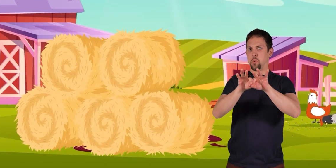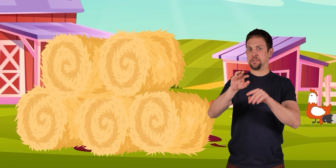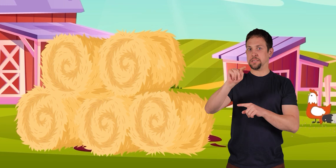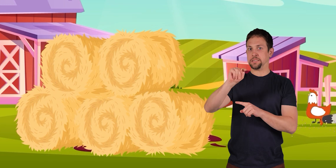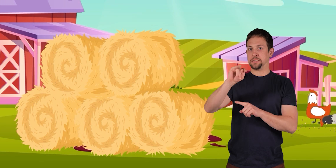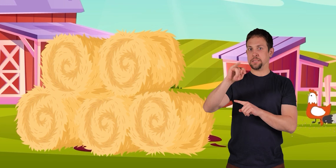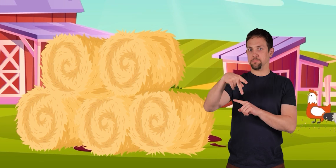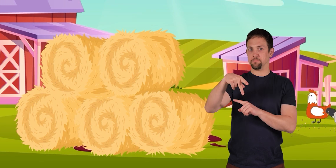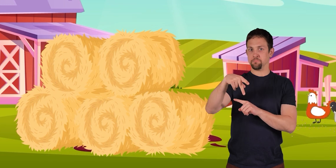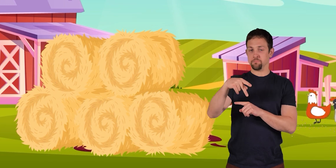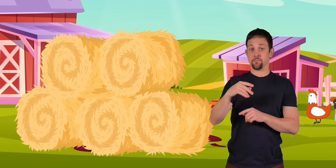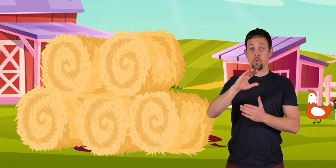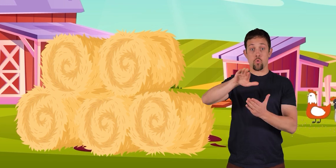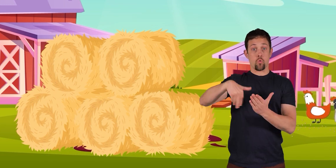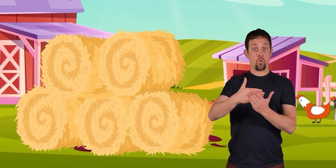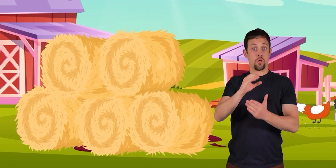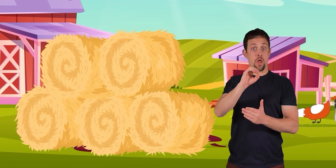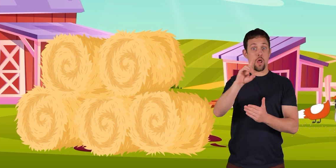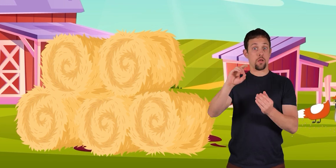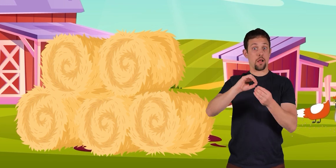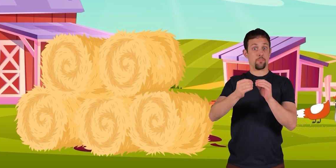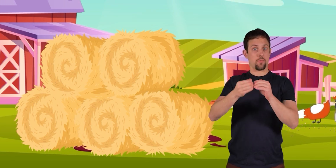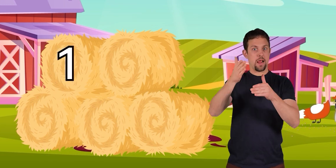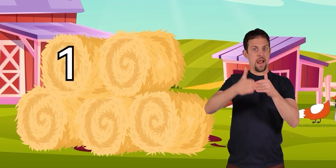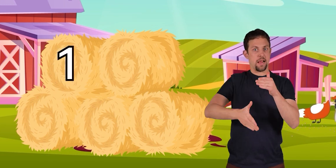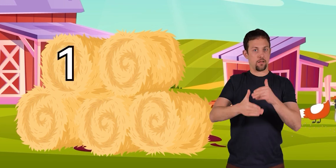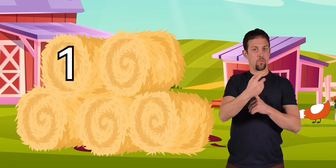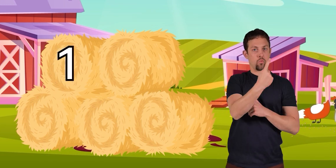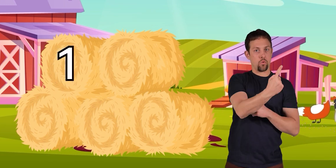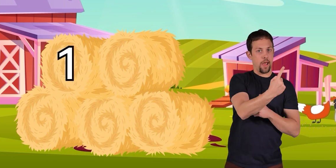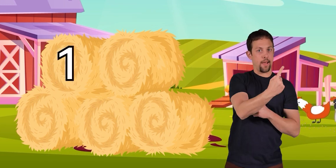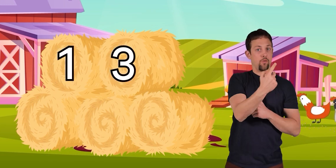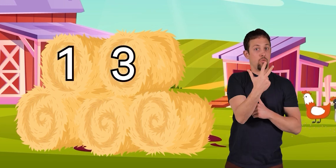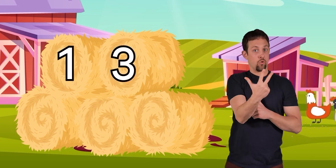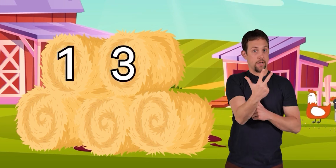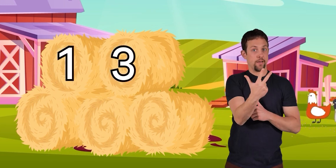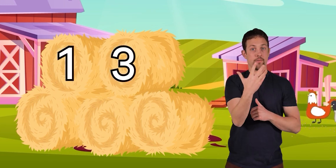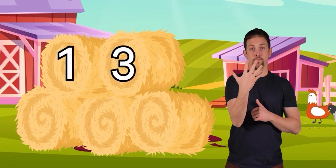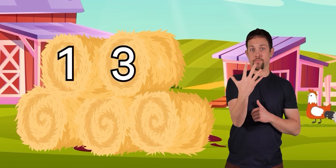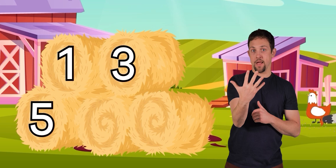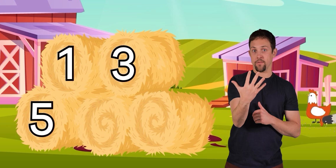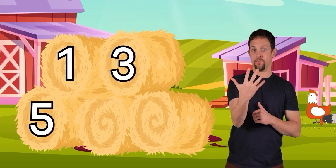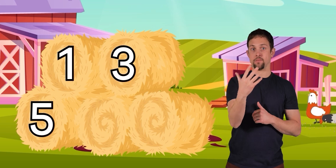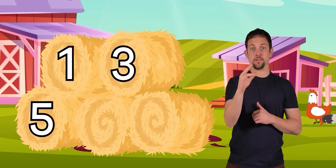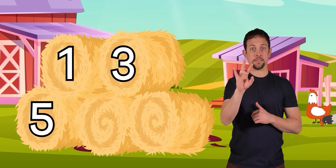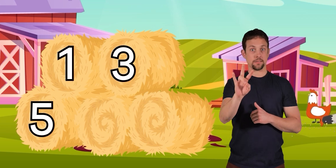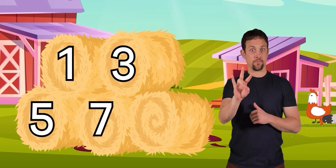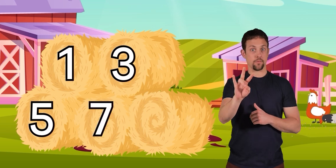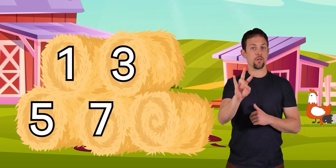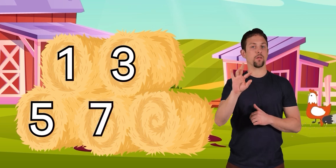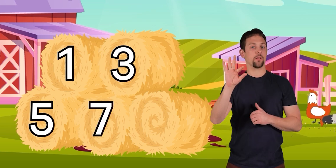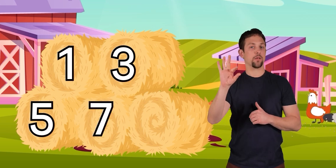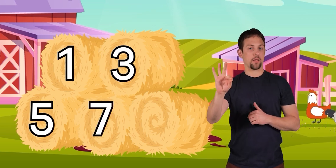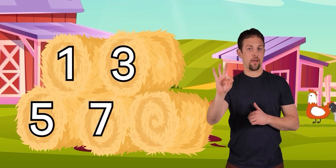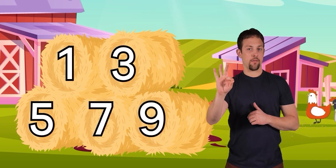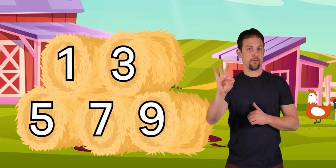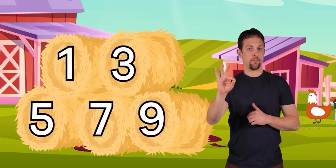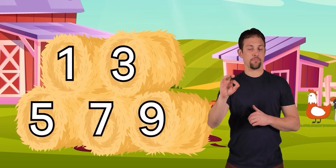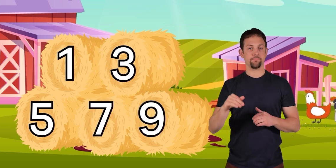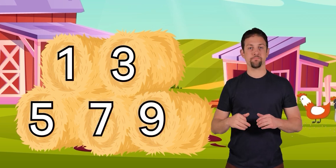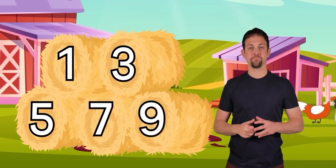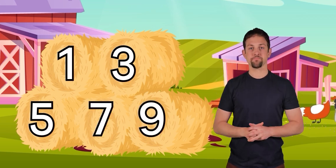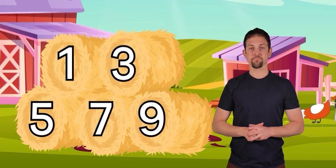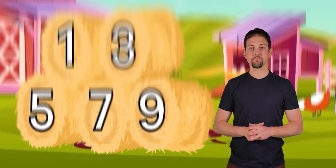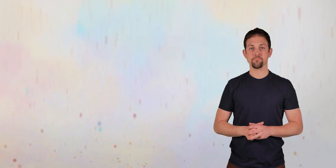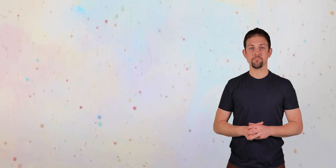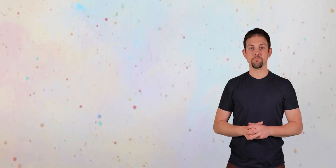another important tip. All odd numbers end in 1, 3, 5, 7, or